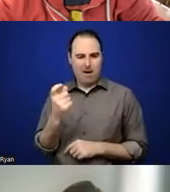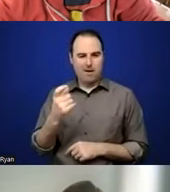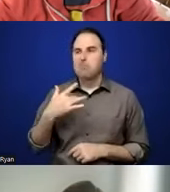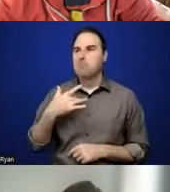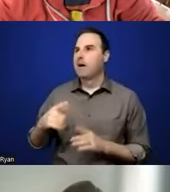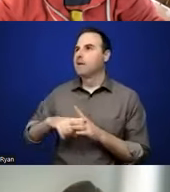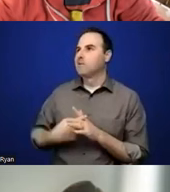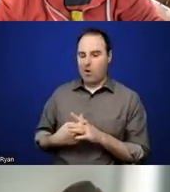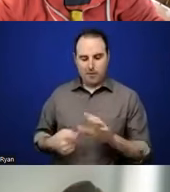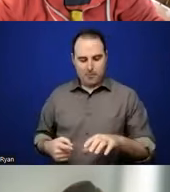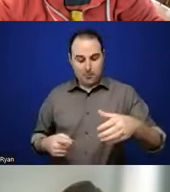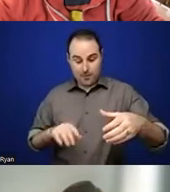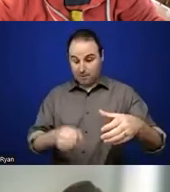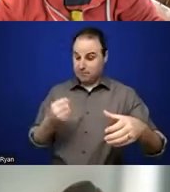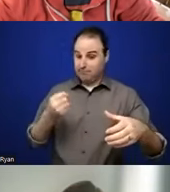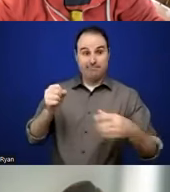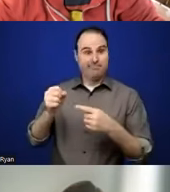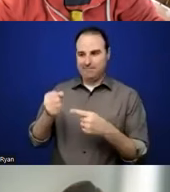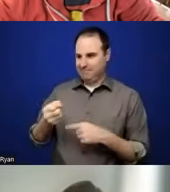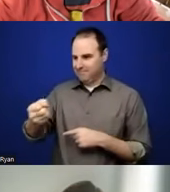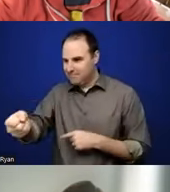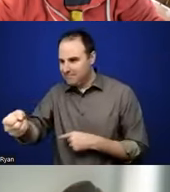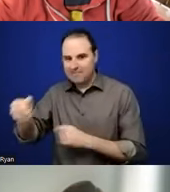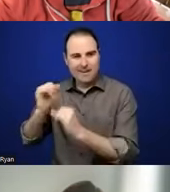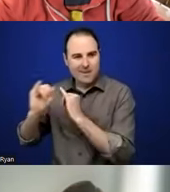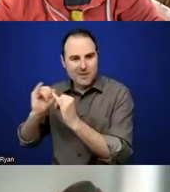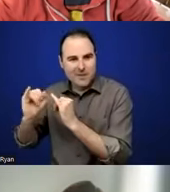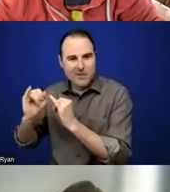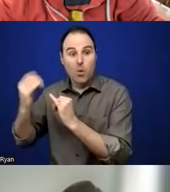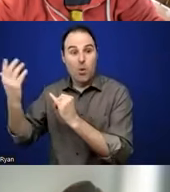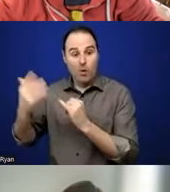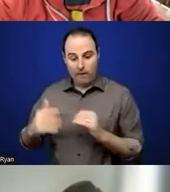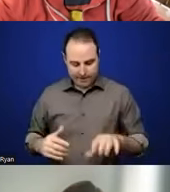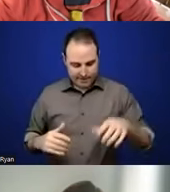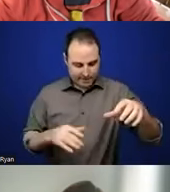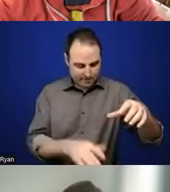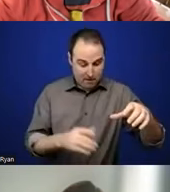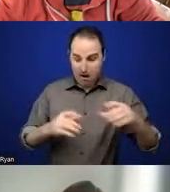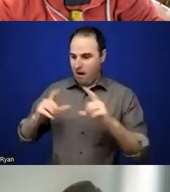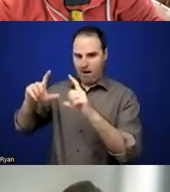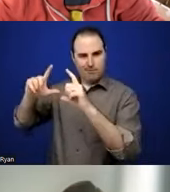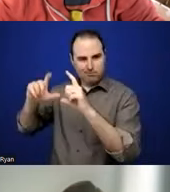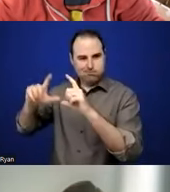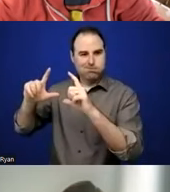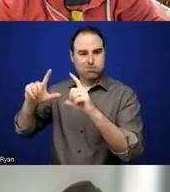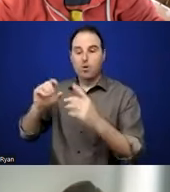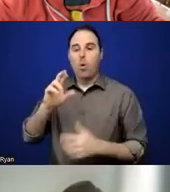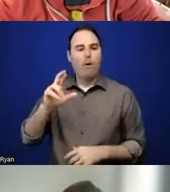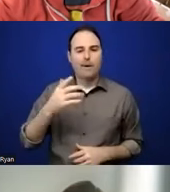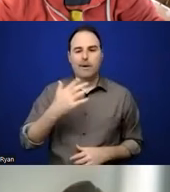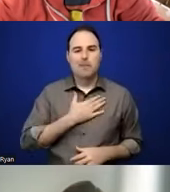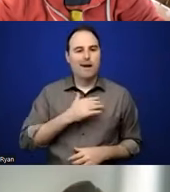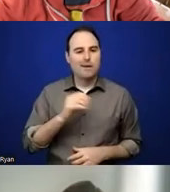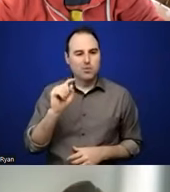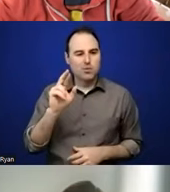photography or it's using, um, I know the things that I have in my studio, right? I have, um, you know, saddle stitch binding machines that I can